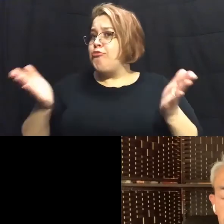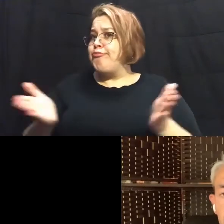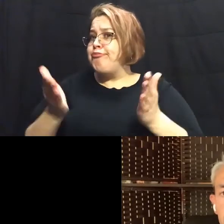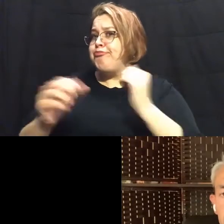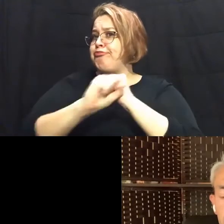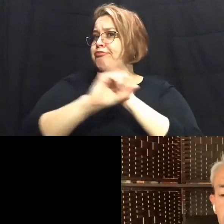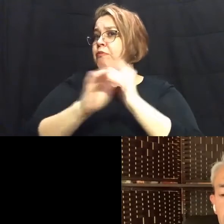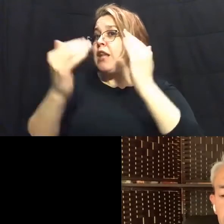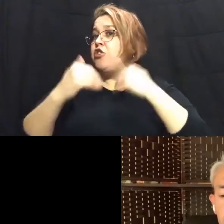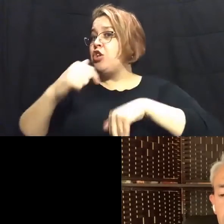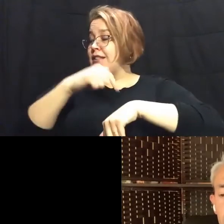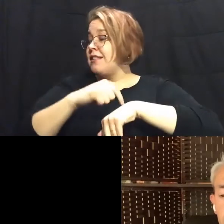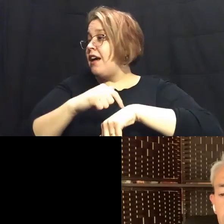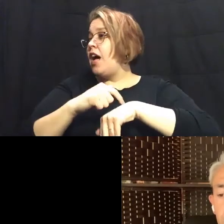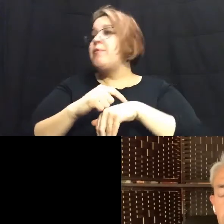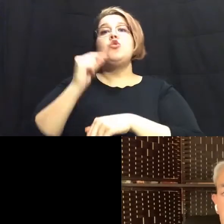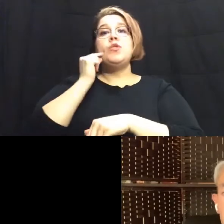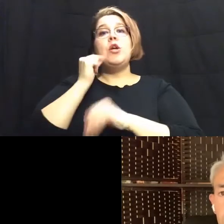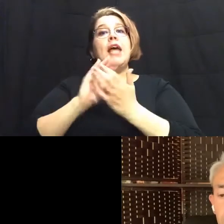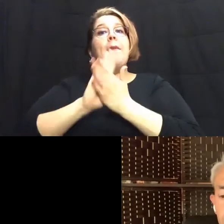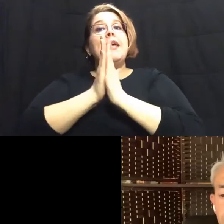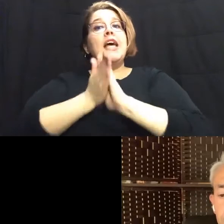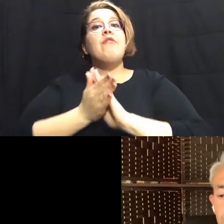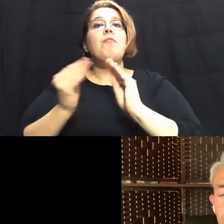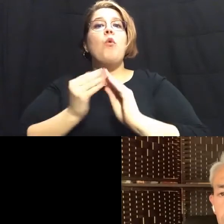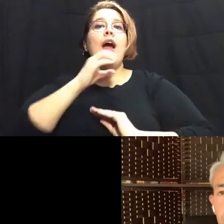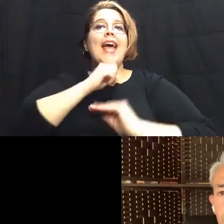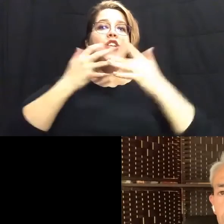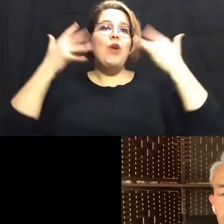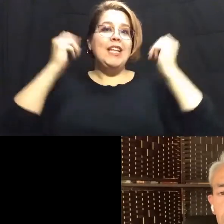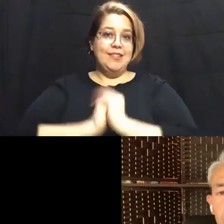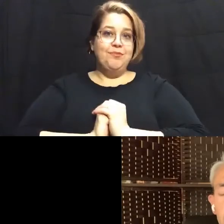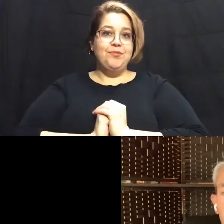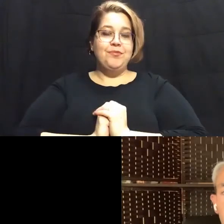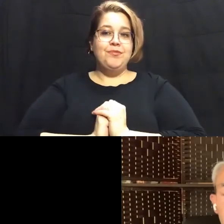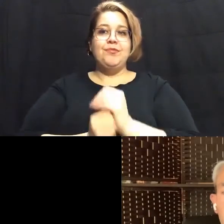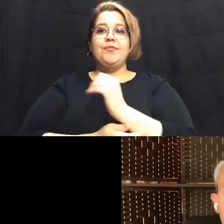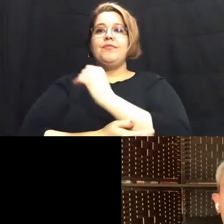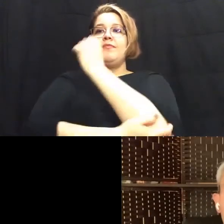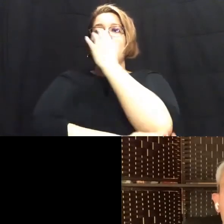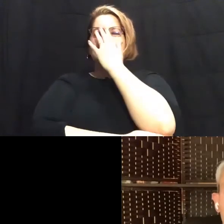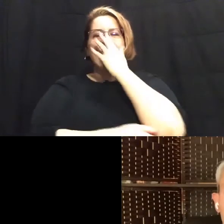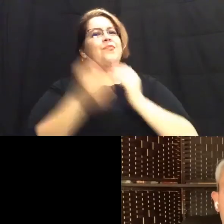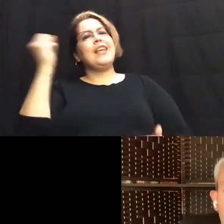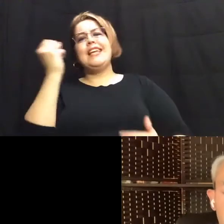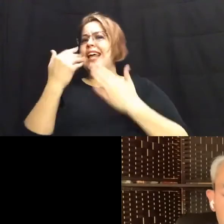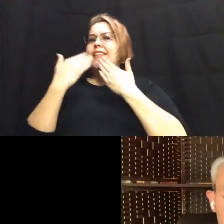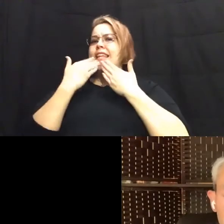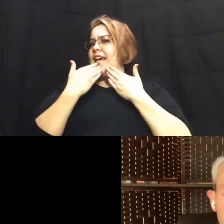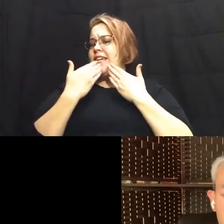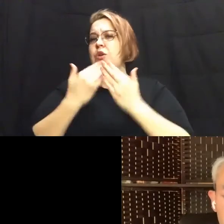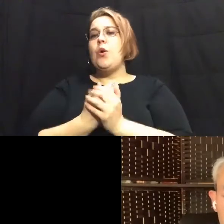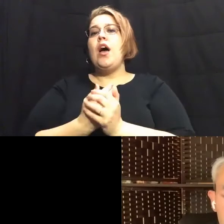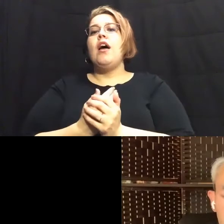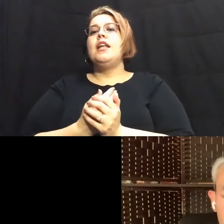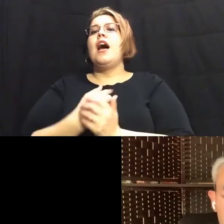so that san antonio can become even more age-friendly yeah thank you elaine and i was